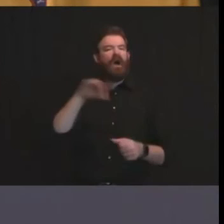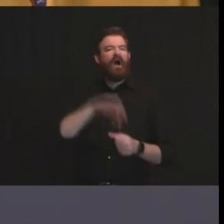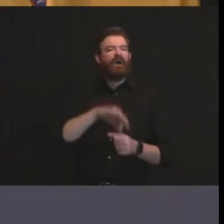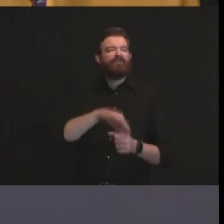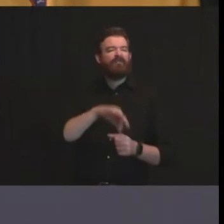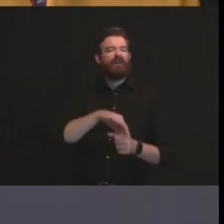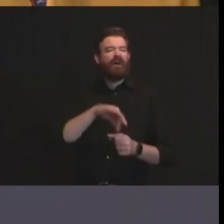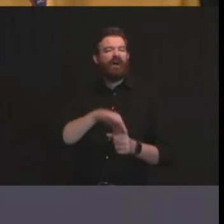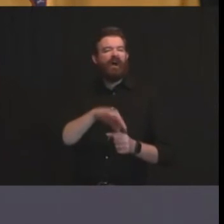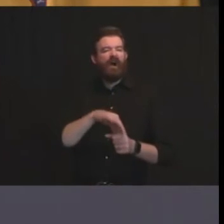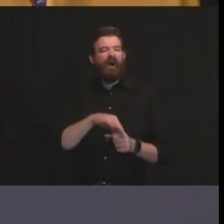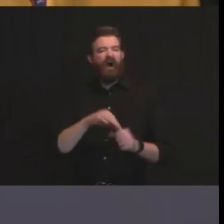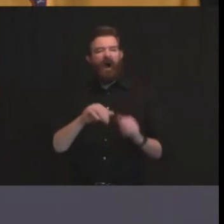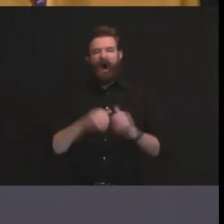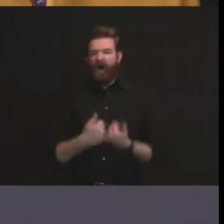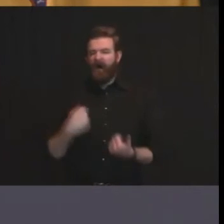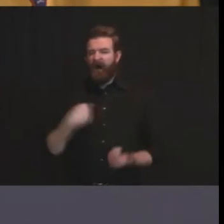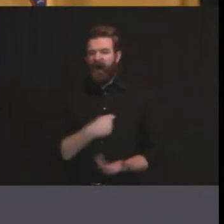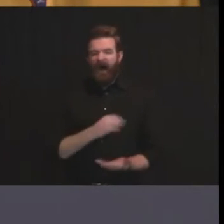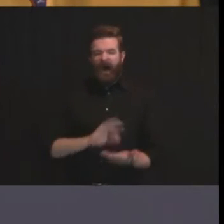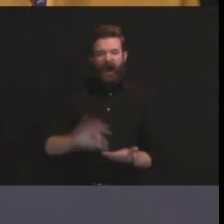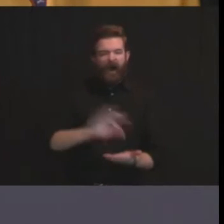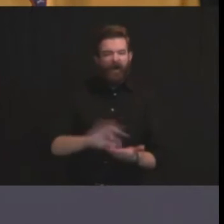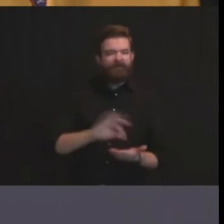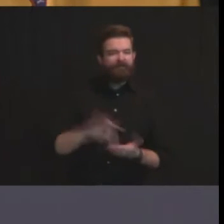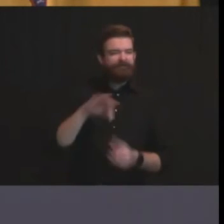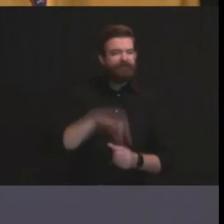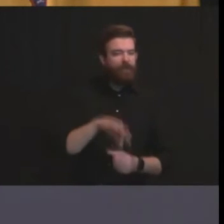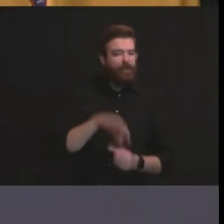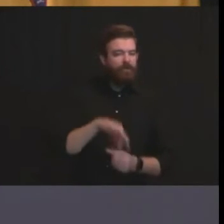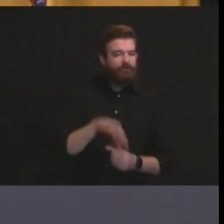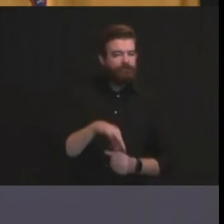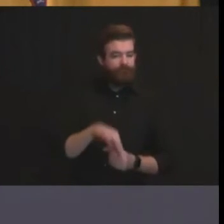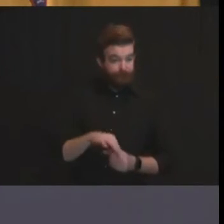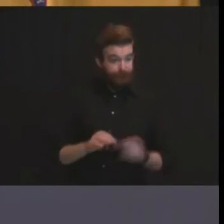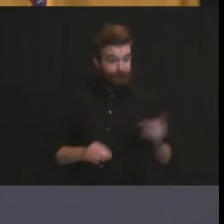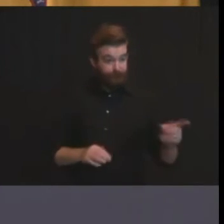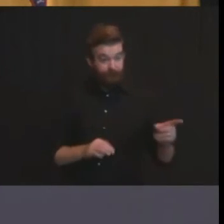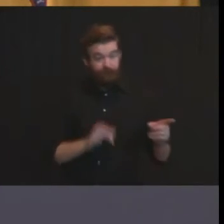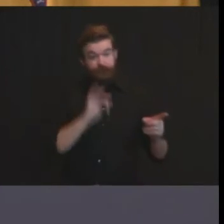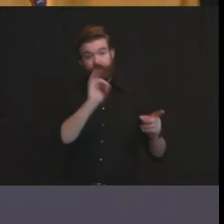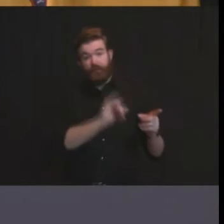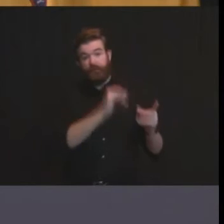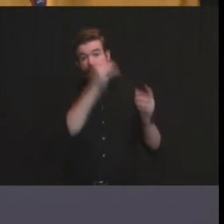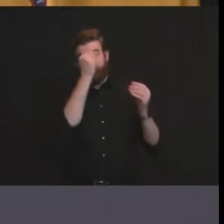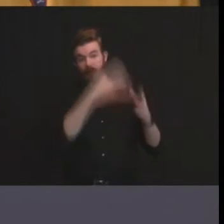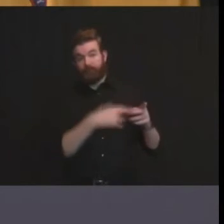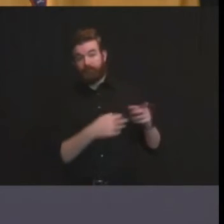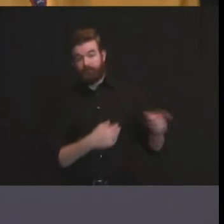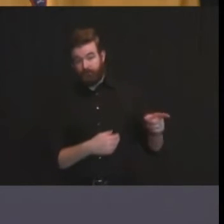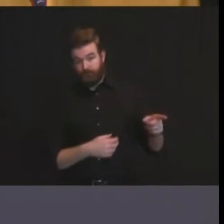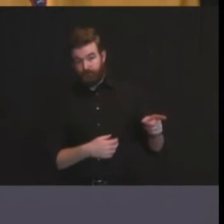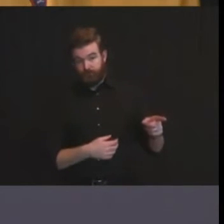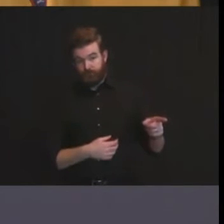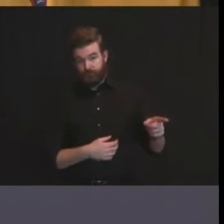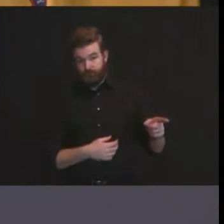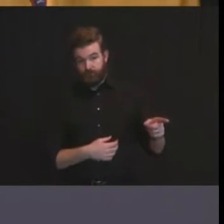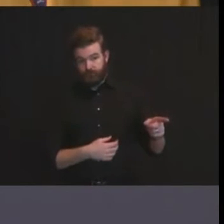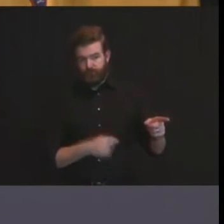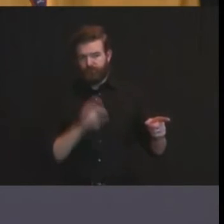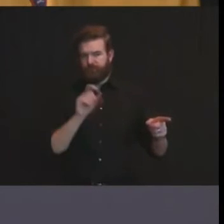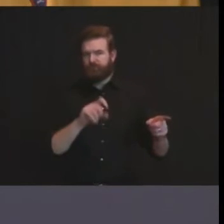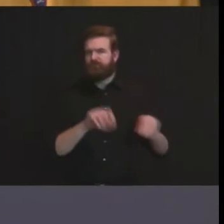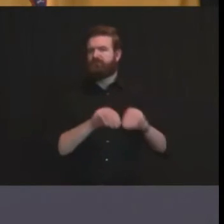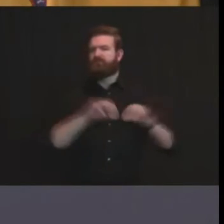state and county election officials should be made public currently they're shielded from disclosure by an attorney client privilege